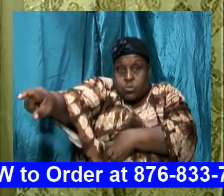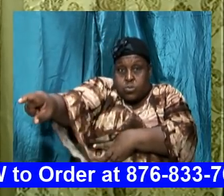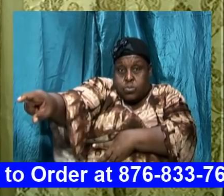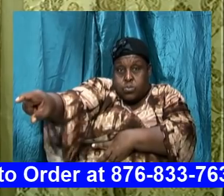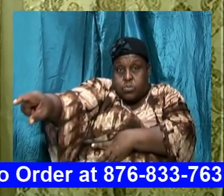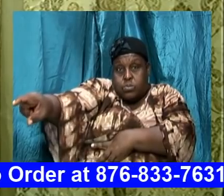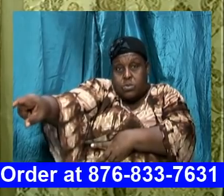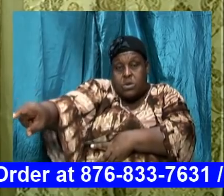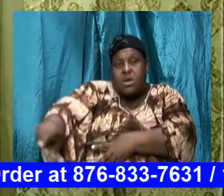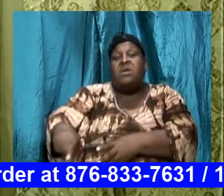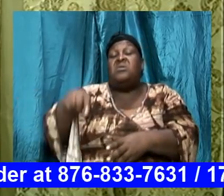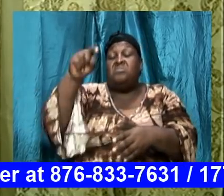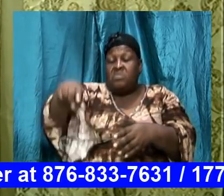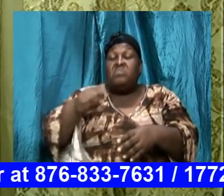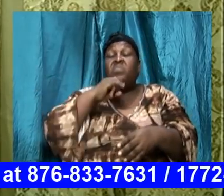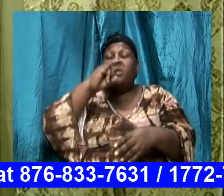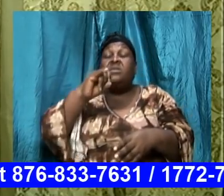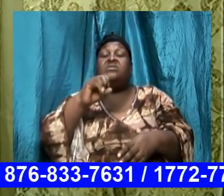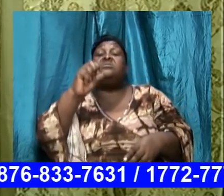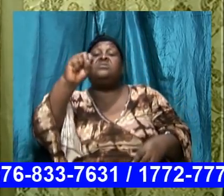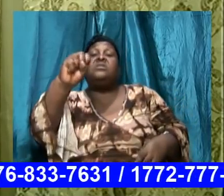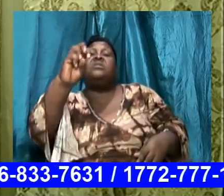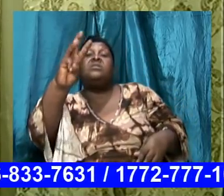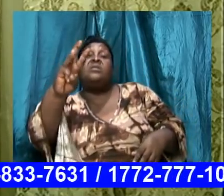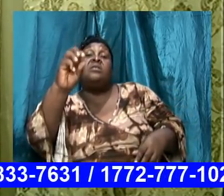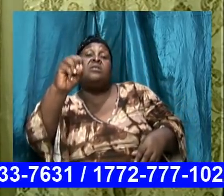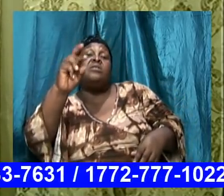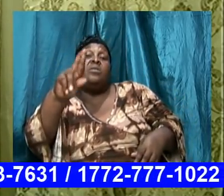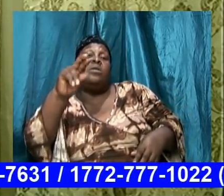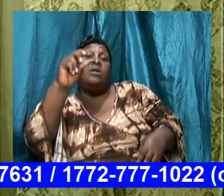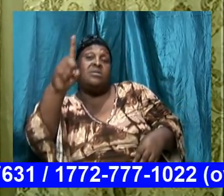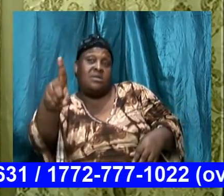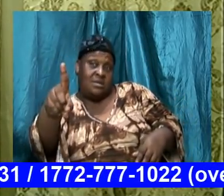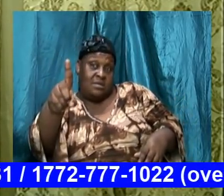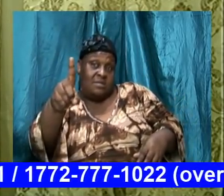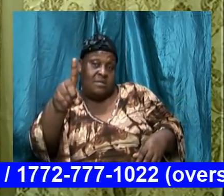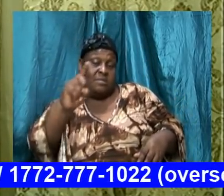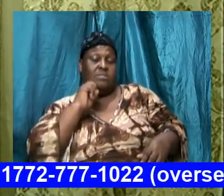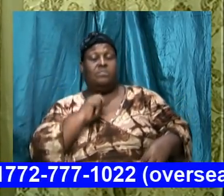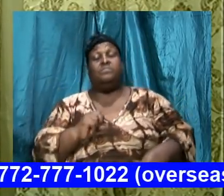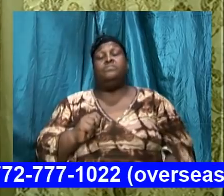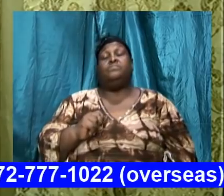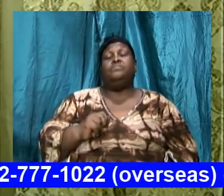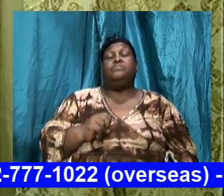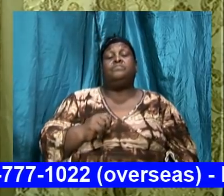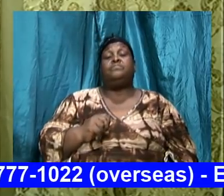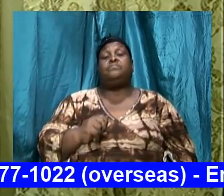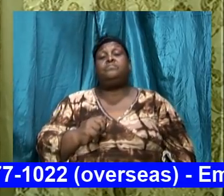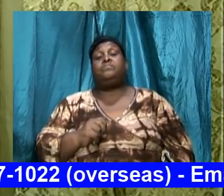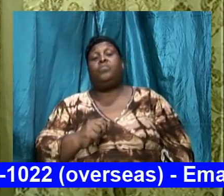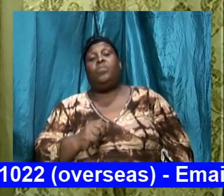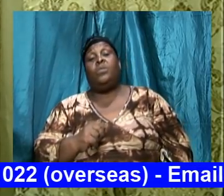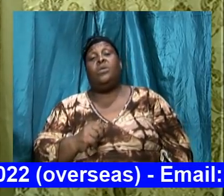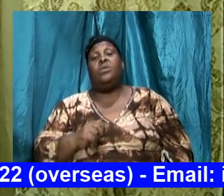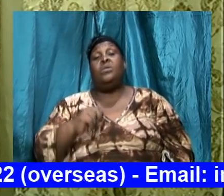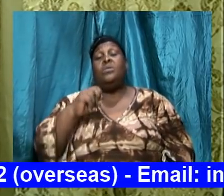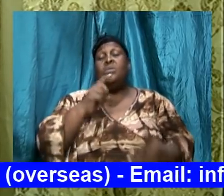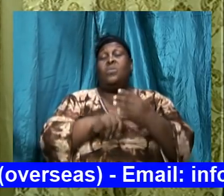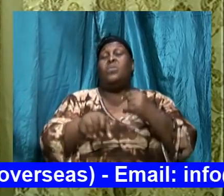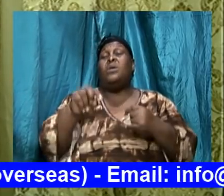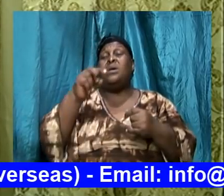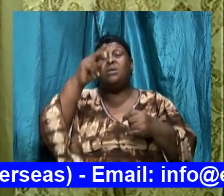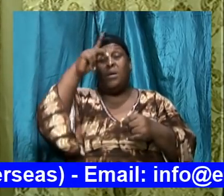this is the sword and I'll give you the Greek word when we get back again because I want us to see really what Paul